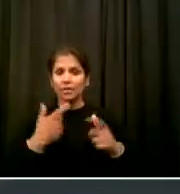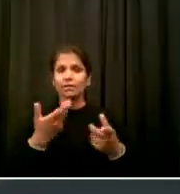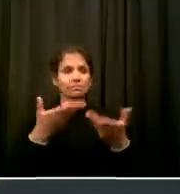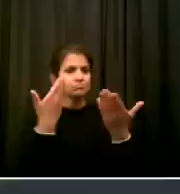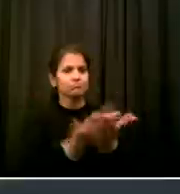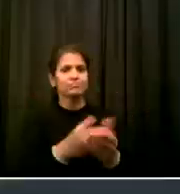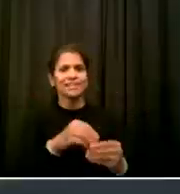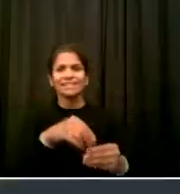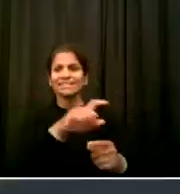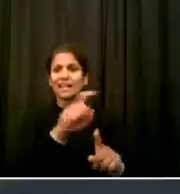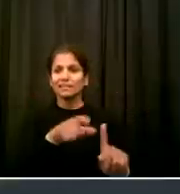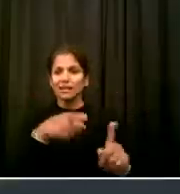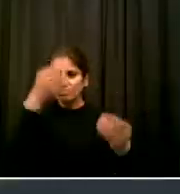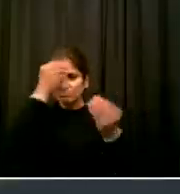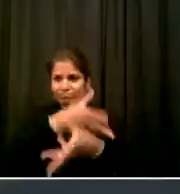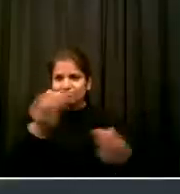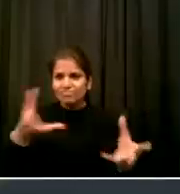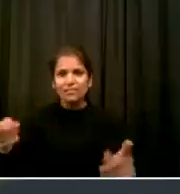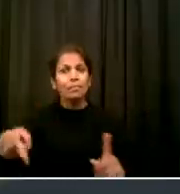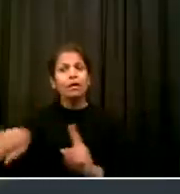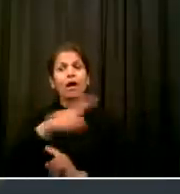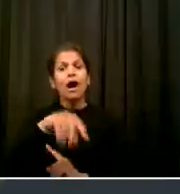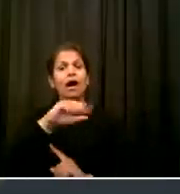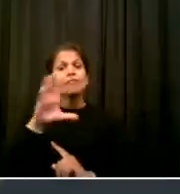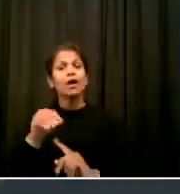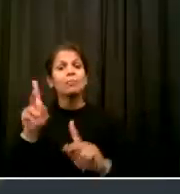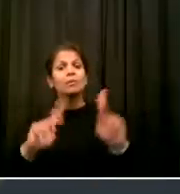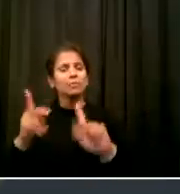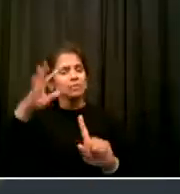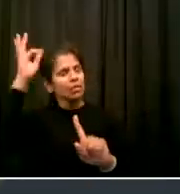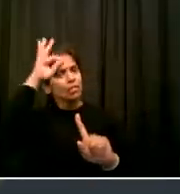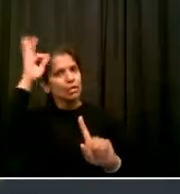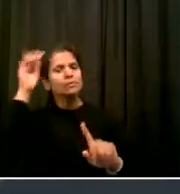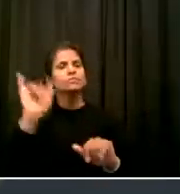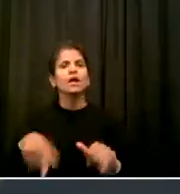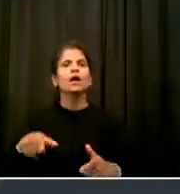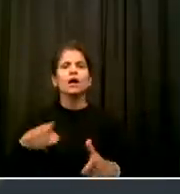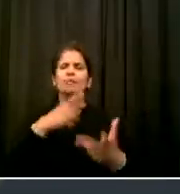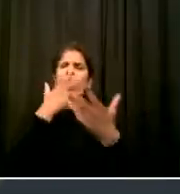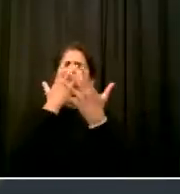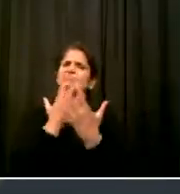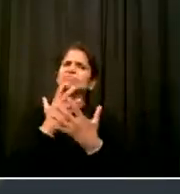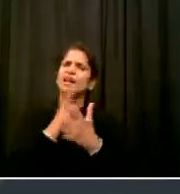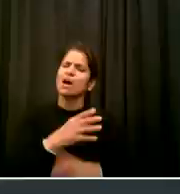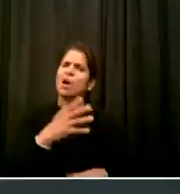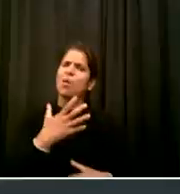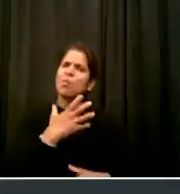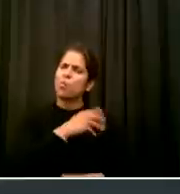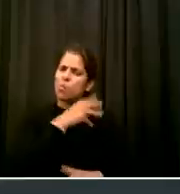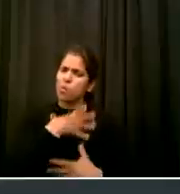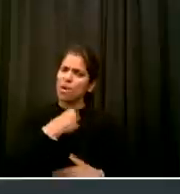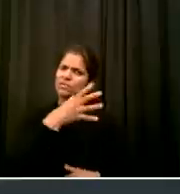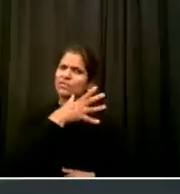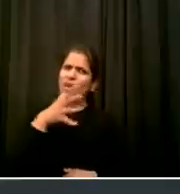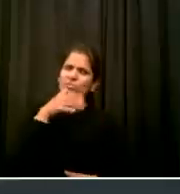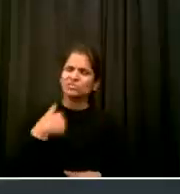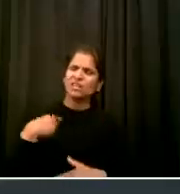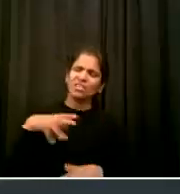to maintain the labor force on the plantations In this moment of reckoning, in 2020